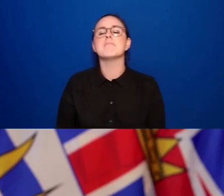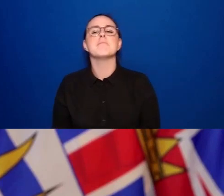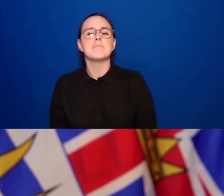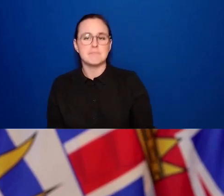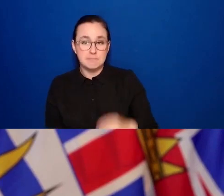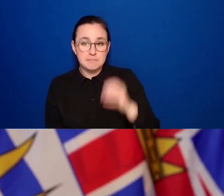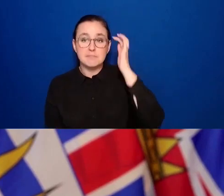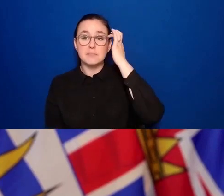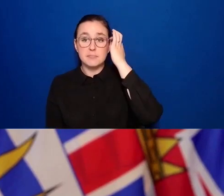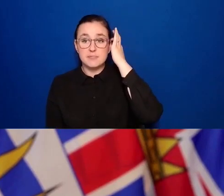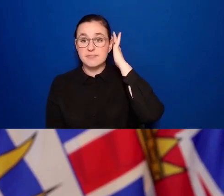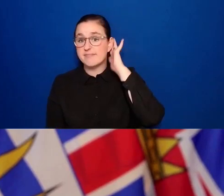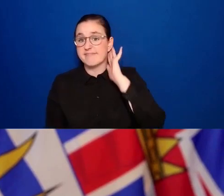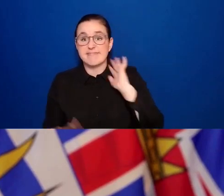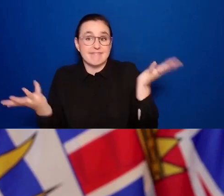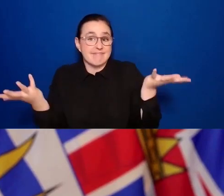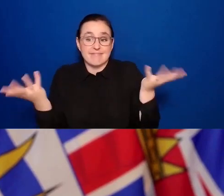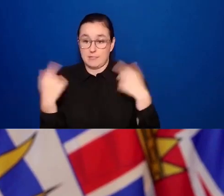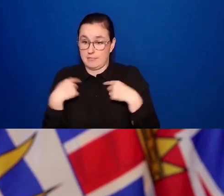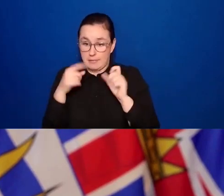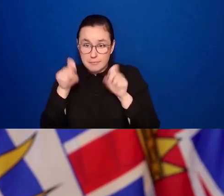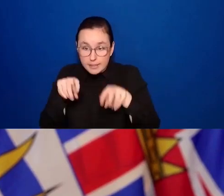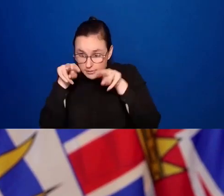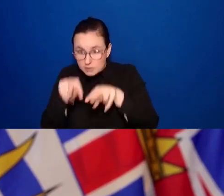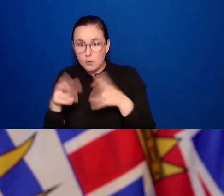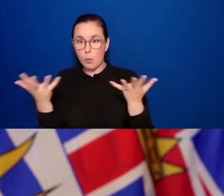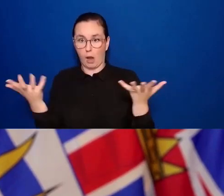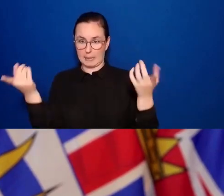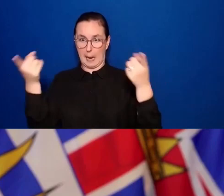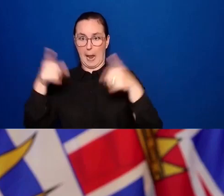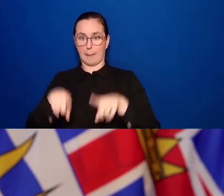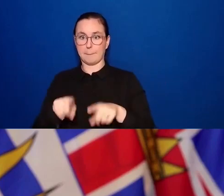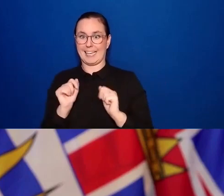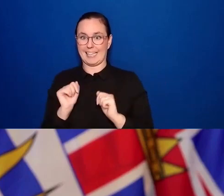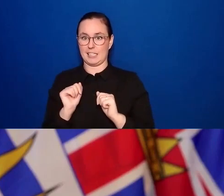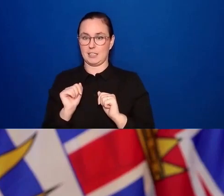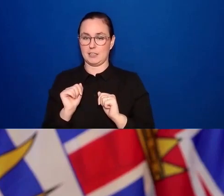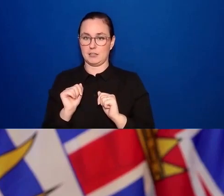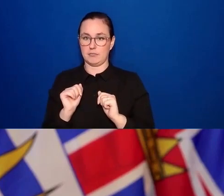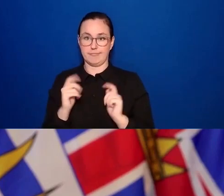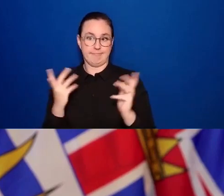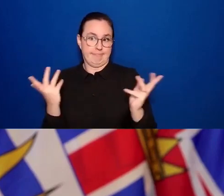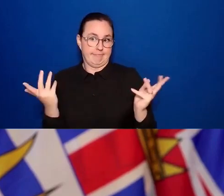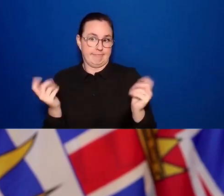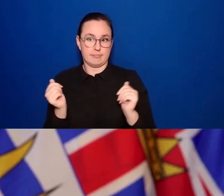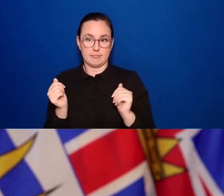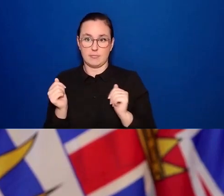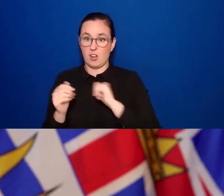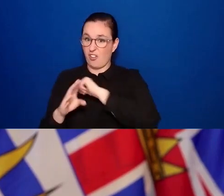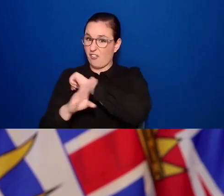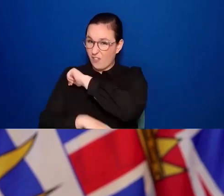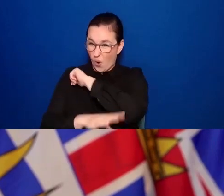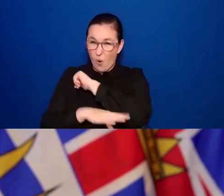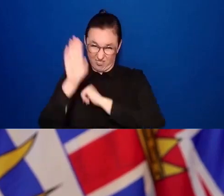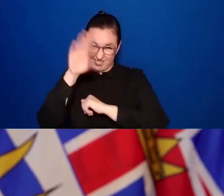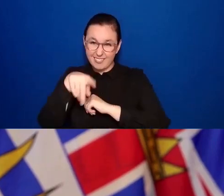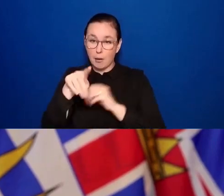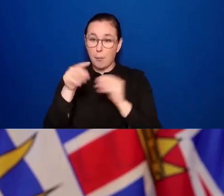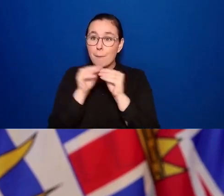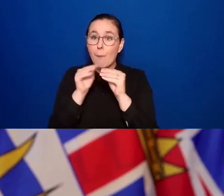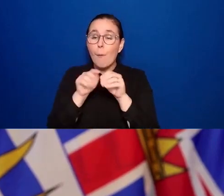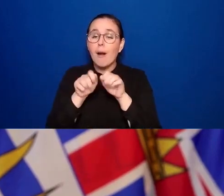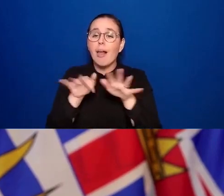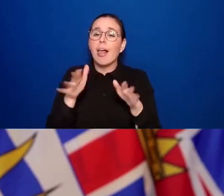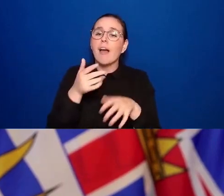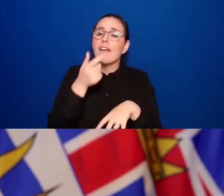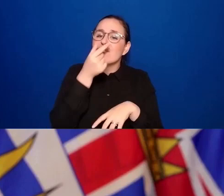watch what's happening. As we go into the fall, we know that there's other respiratory viruses we're starting to see, mostly adenovirus, enterovirus, the